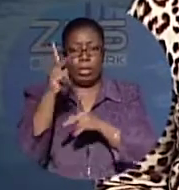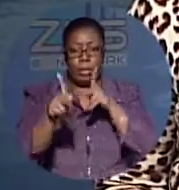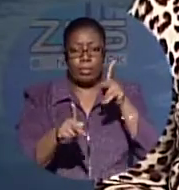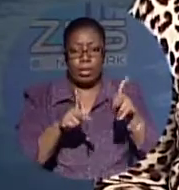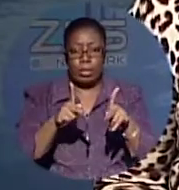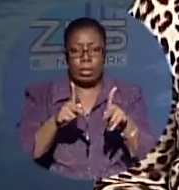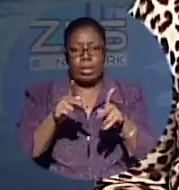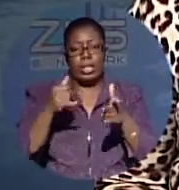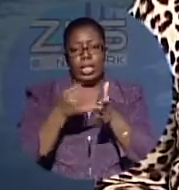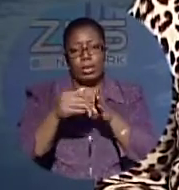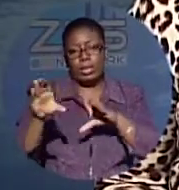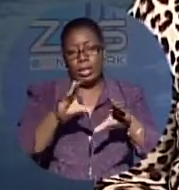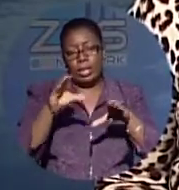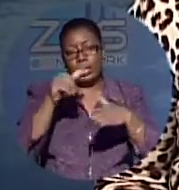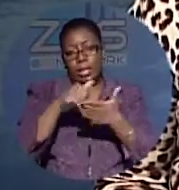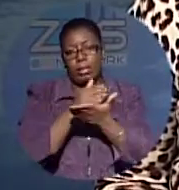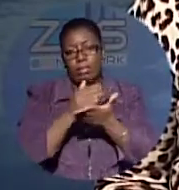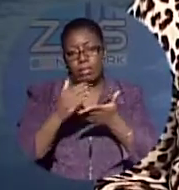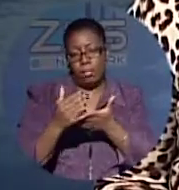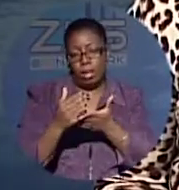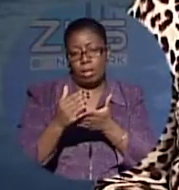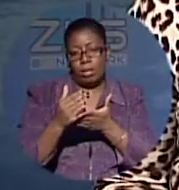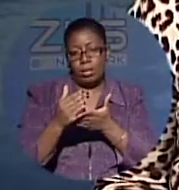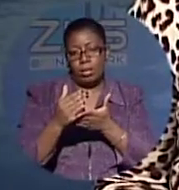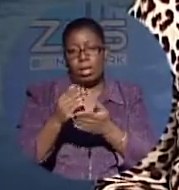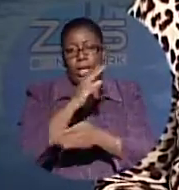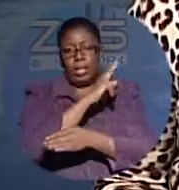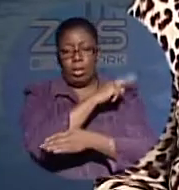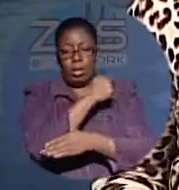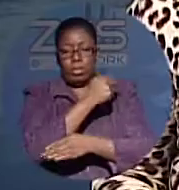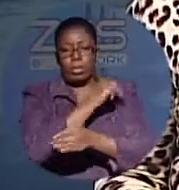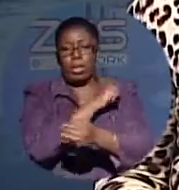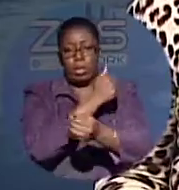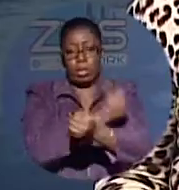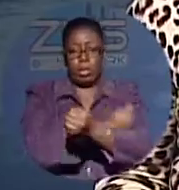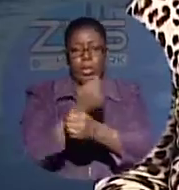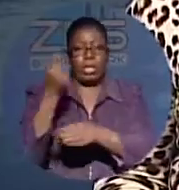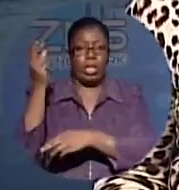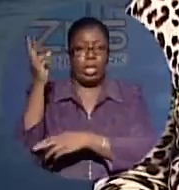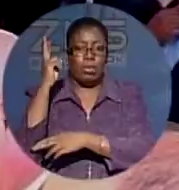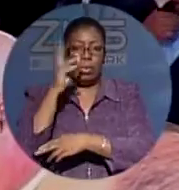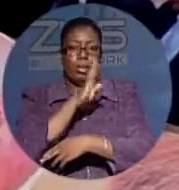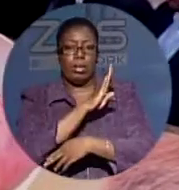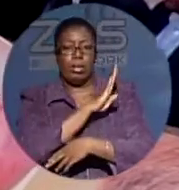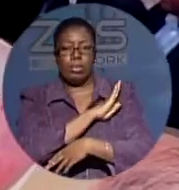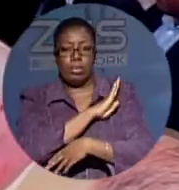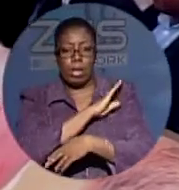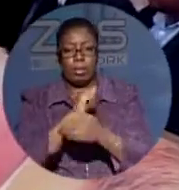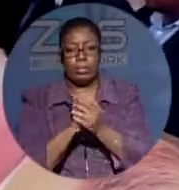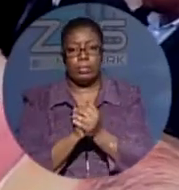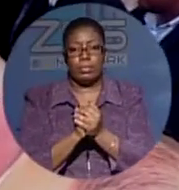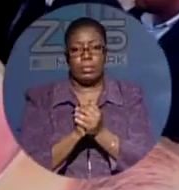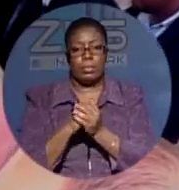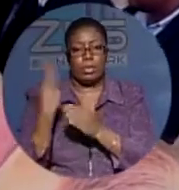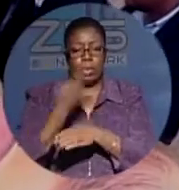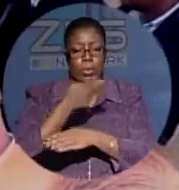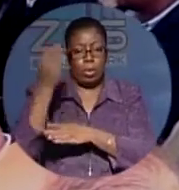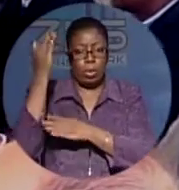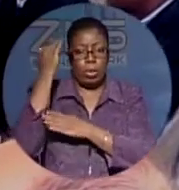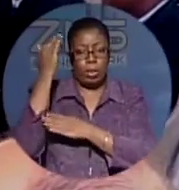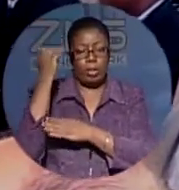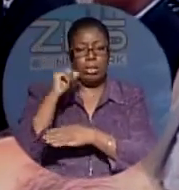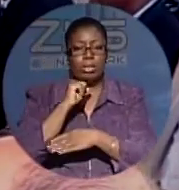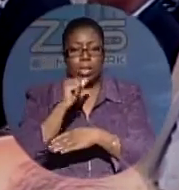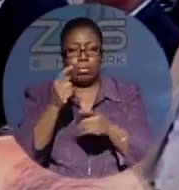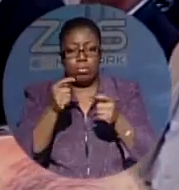in phases. This from Chairman of the Public Hospitals Authority, Vita Brown. We are aware that it is